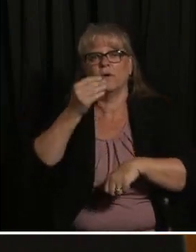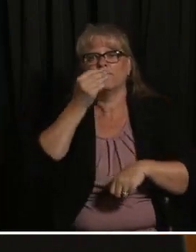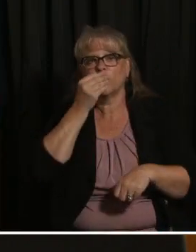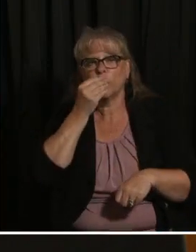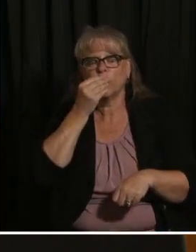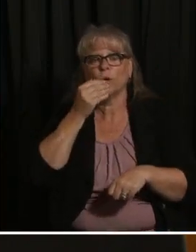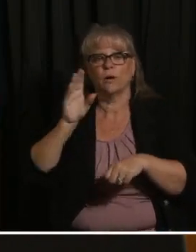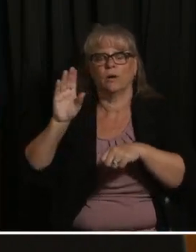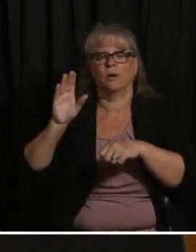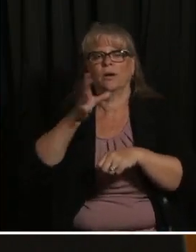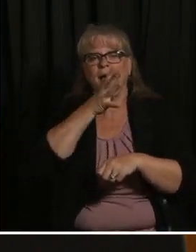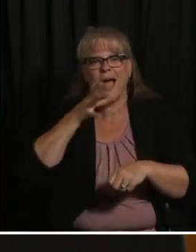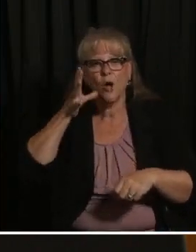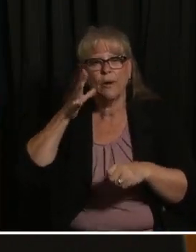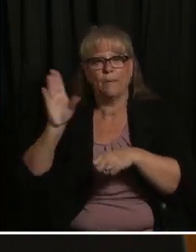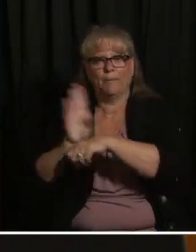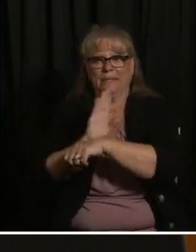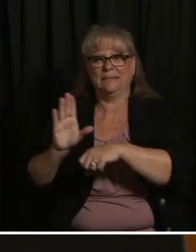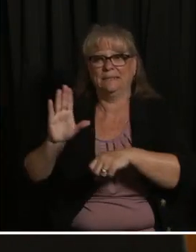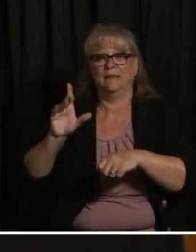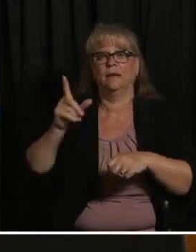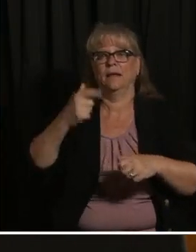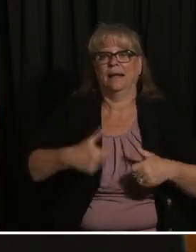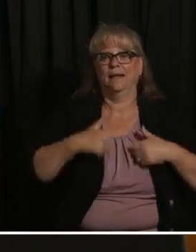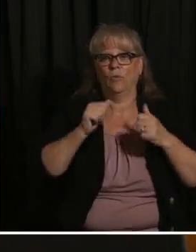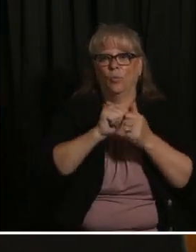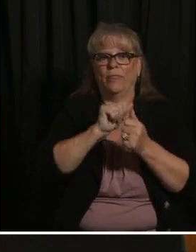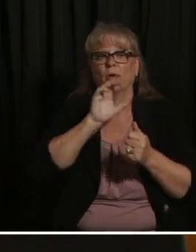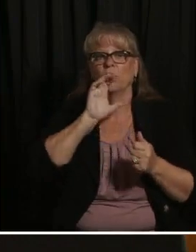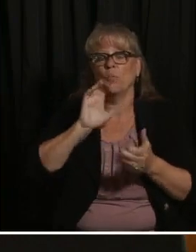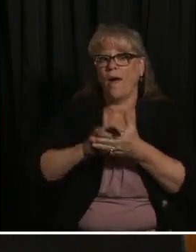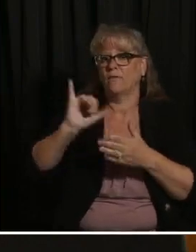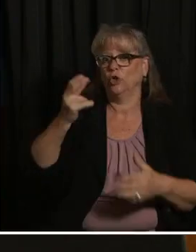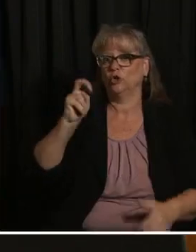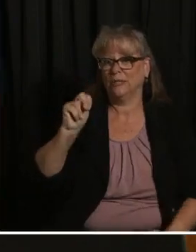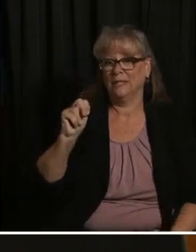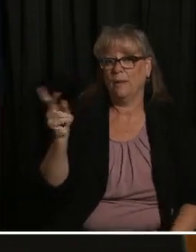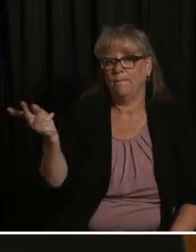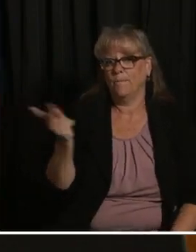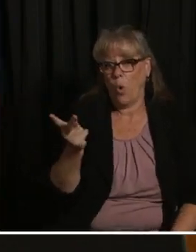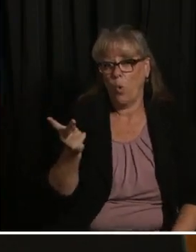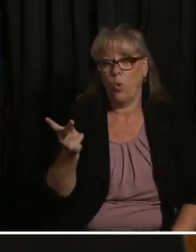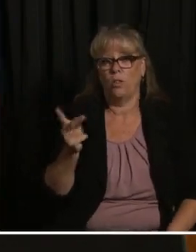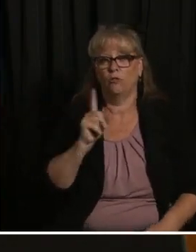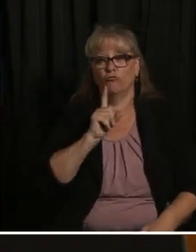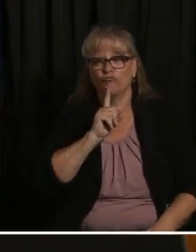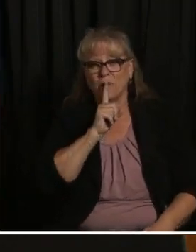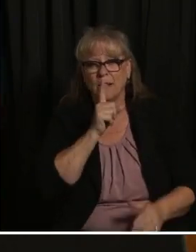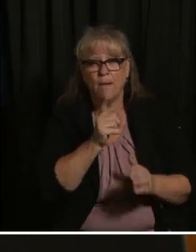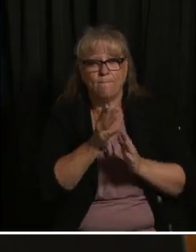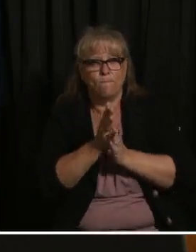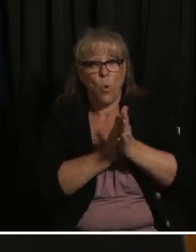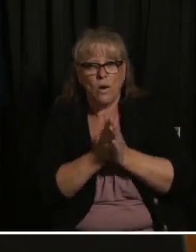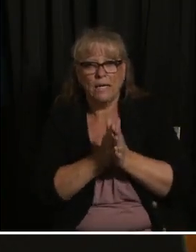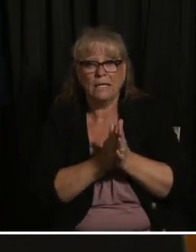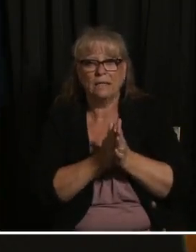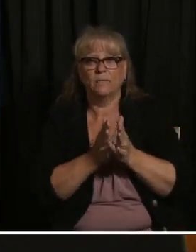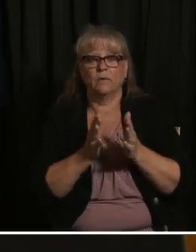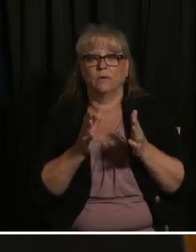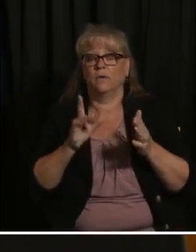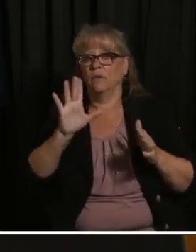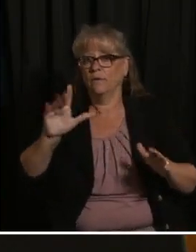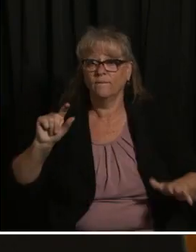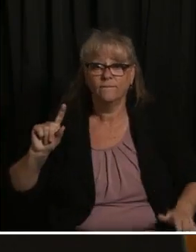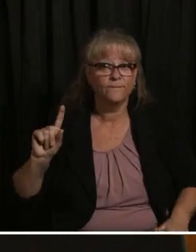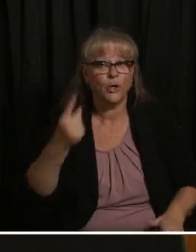Pete and Jean couldn't wait to get their vaccines and received doses on on the first day it opened up eligibility for their age